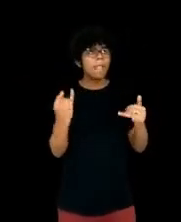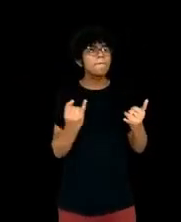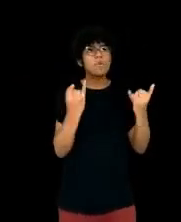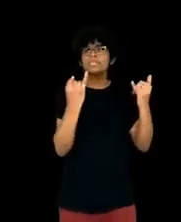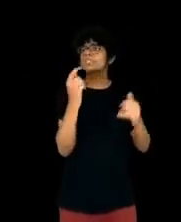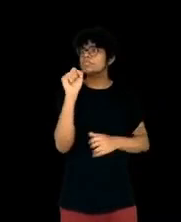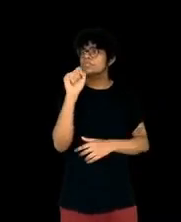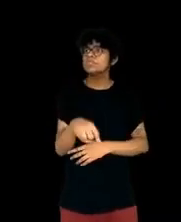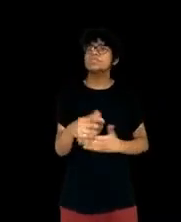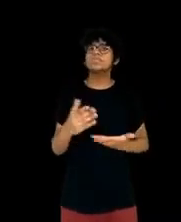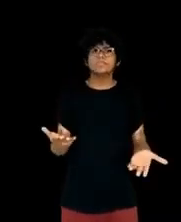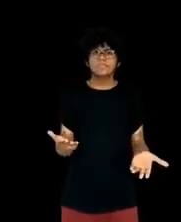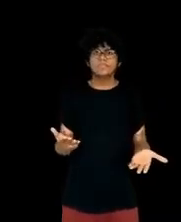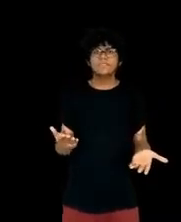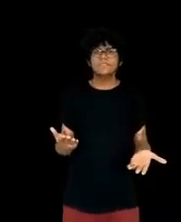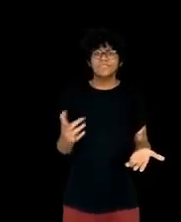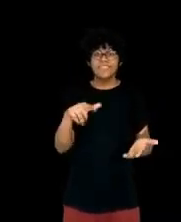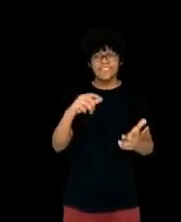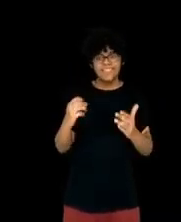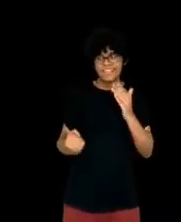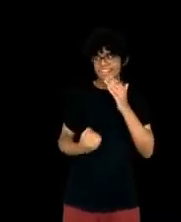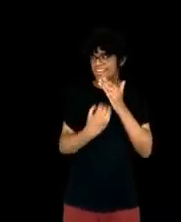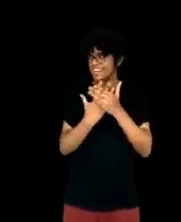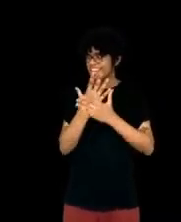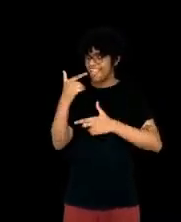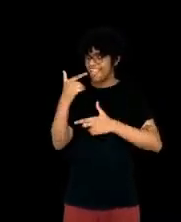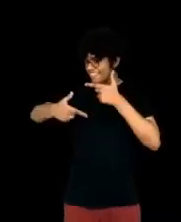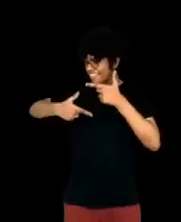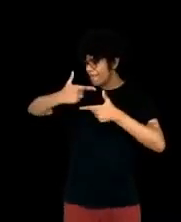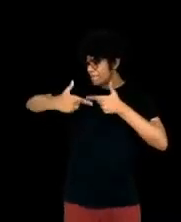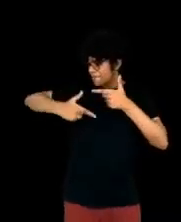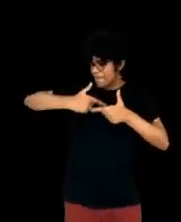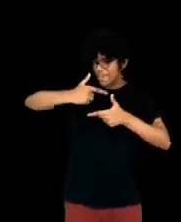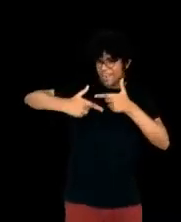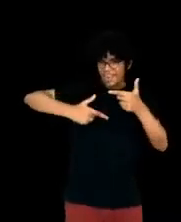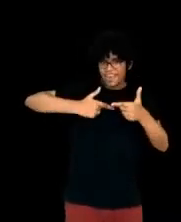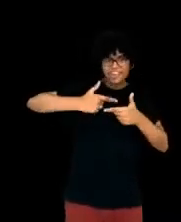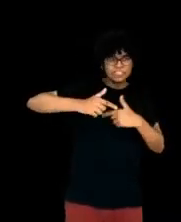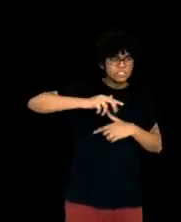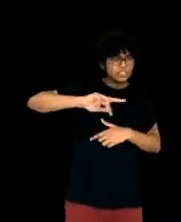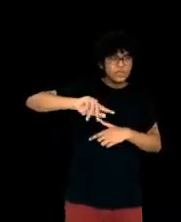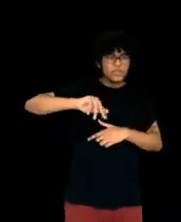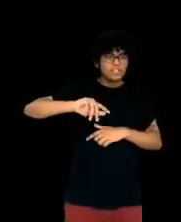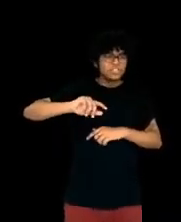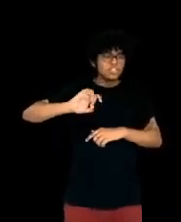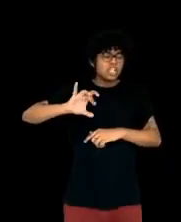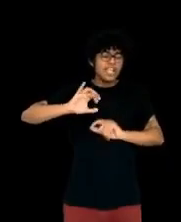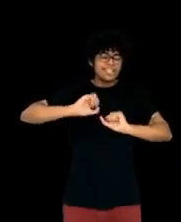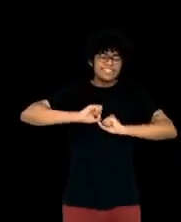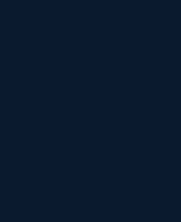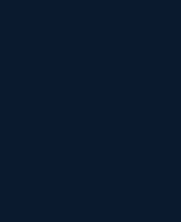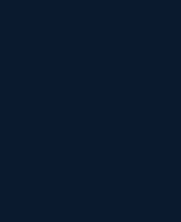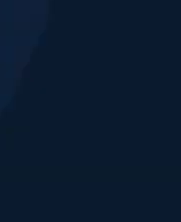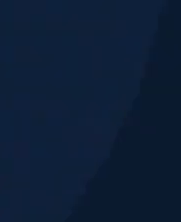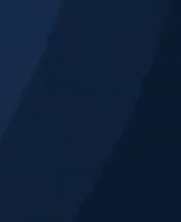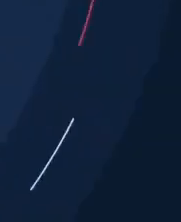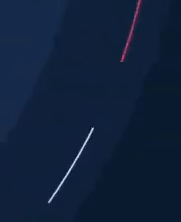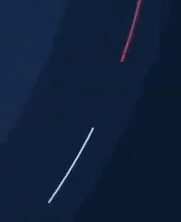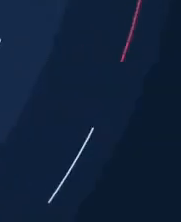that doesn't just embody effort. It also embodies our values and our dreams. Thank you.